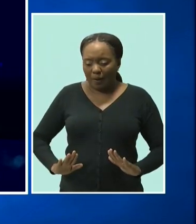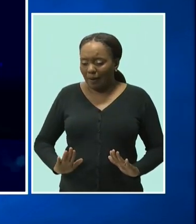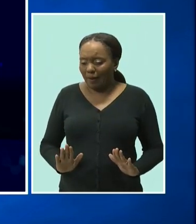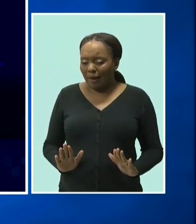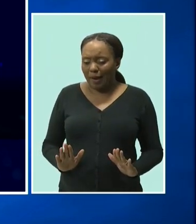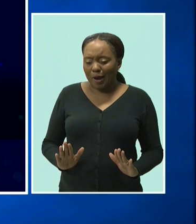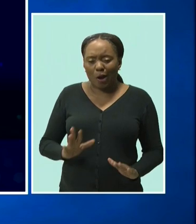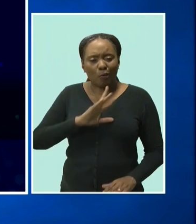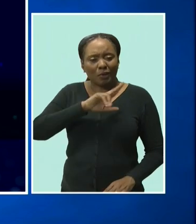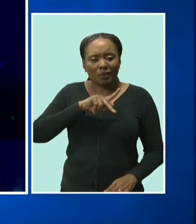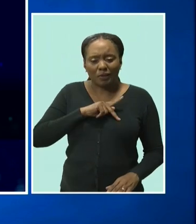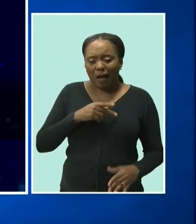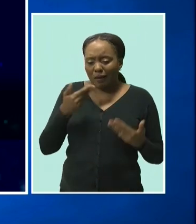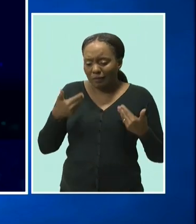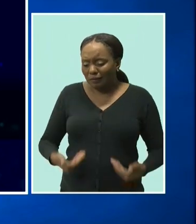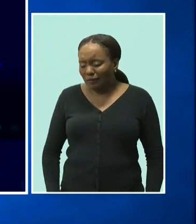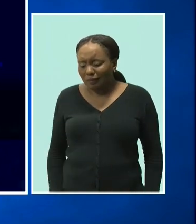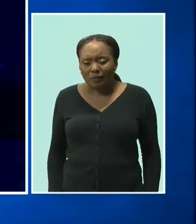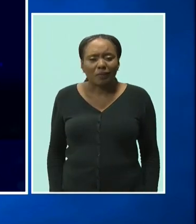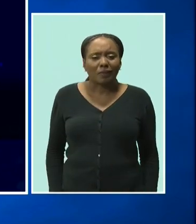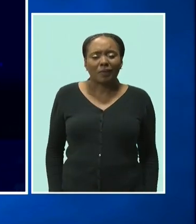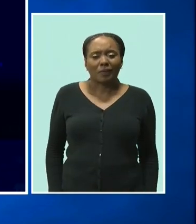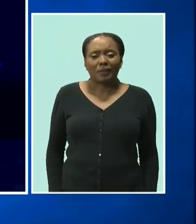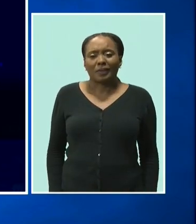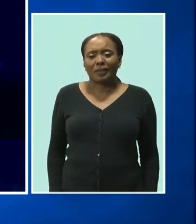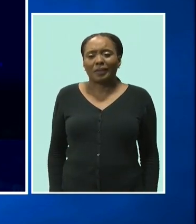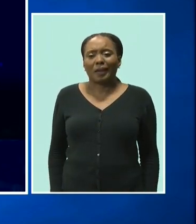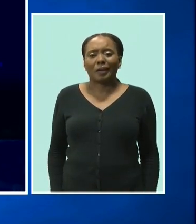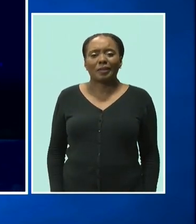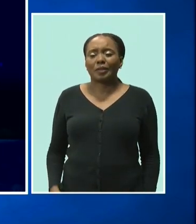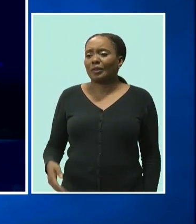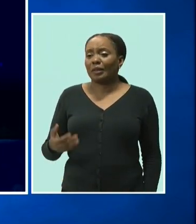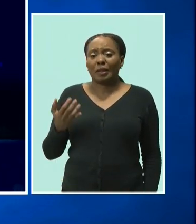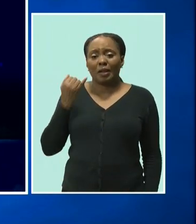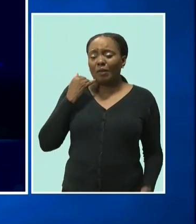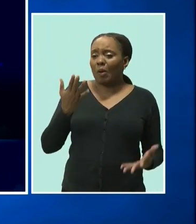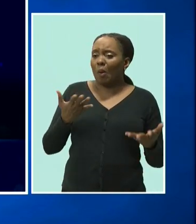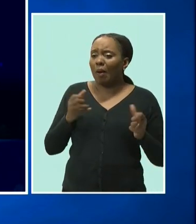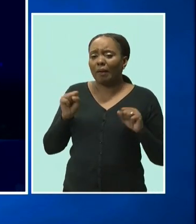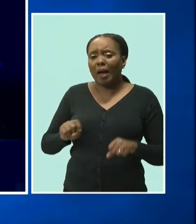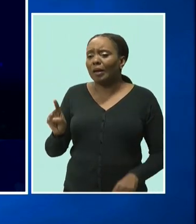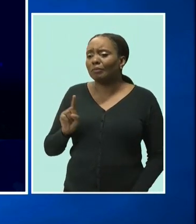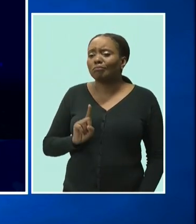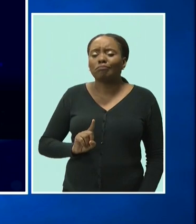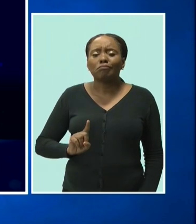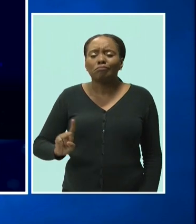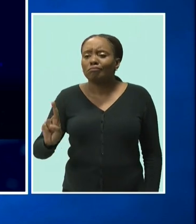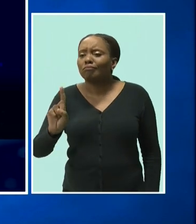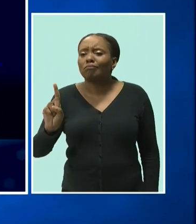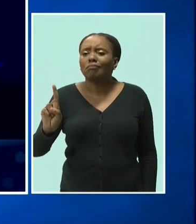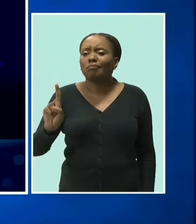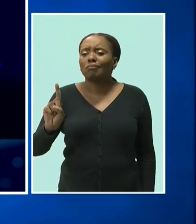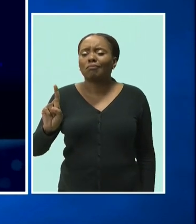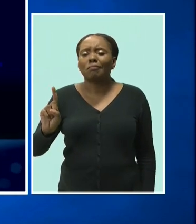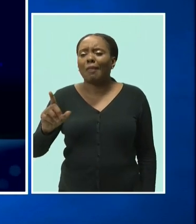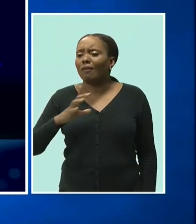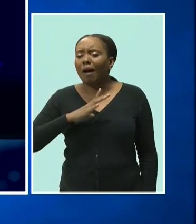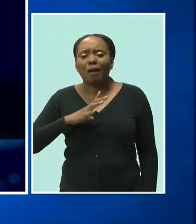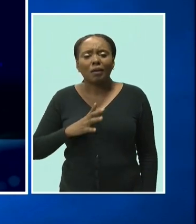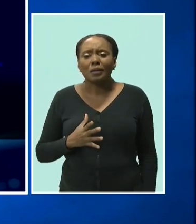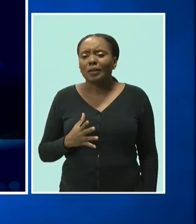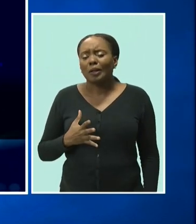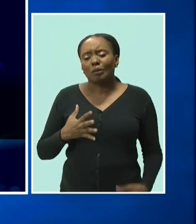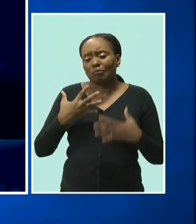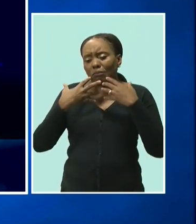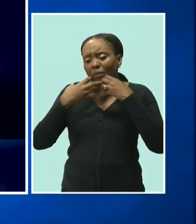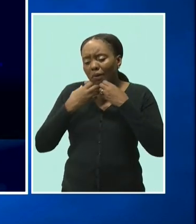demeanor when he was not on air, describing him as an approachable and warm human being who was loved by many and will be